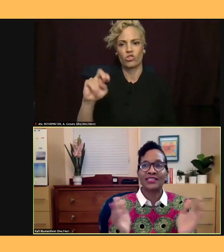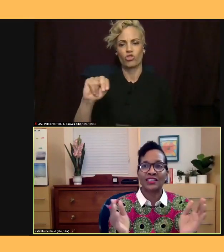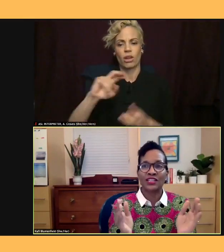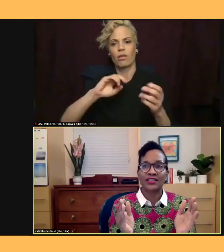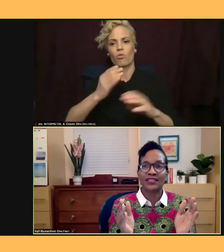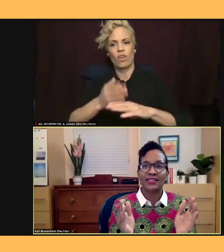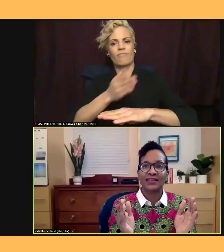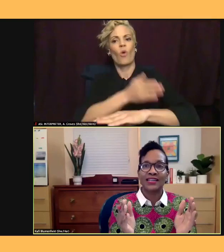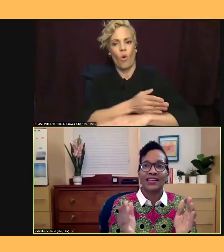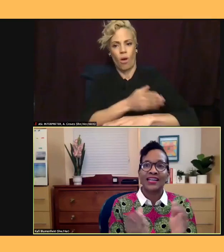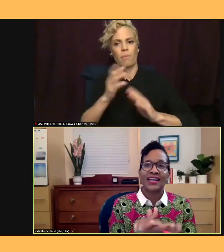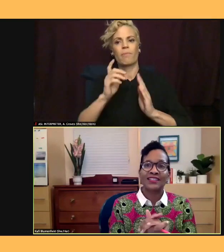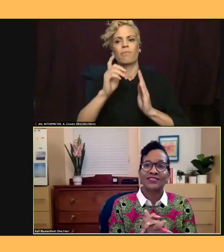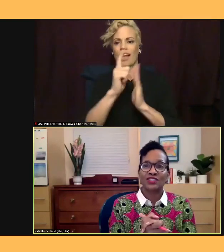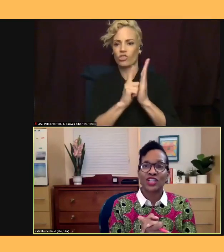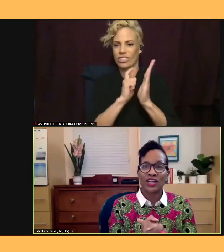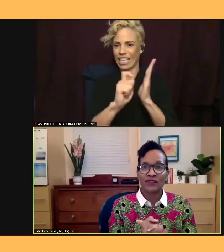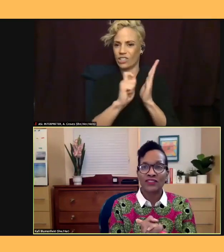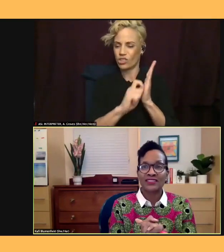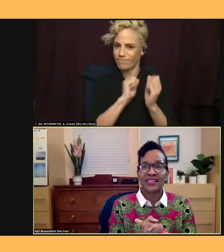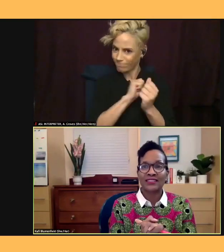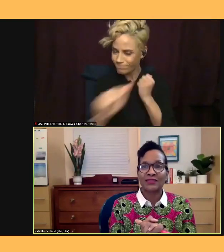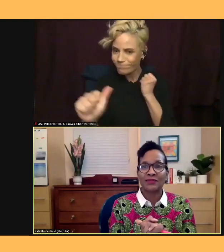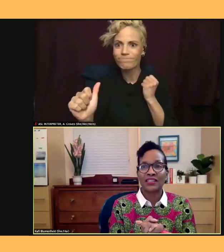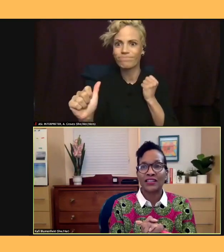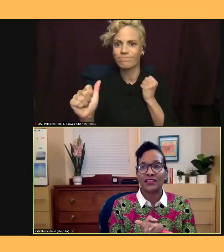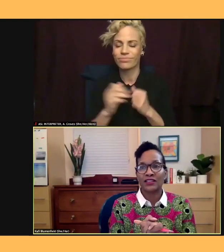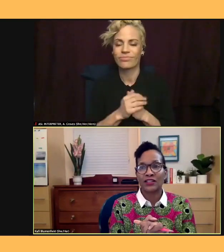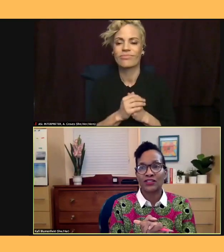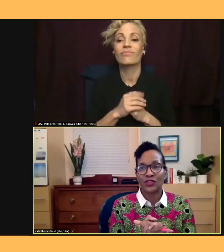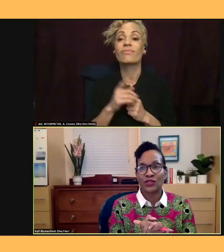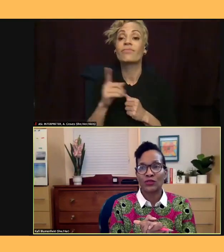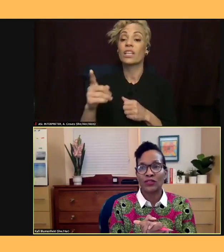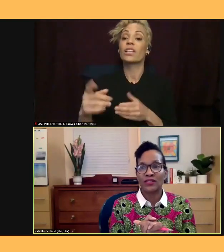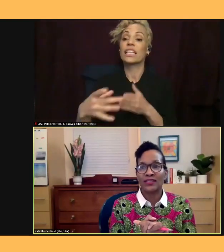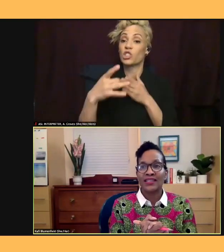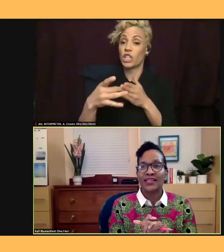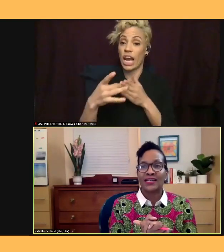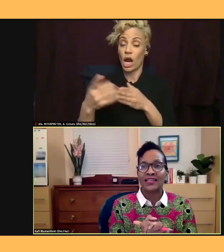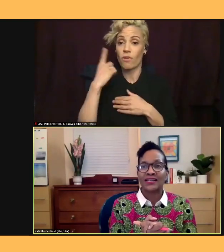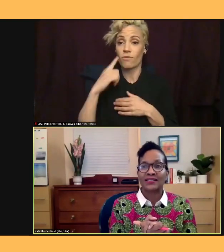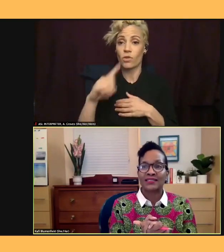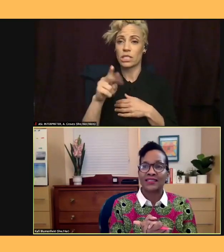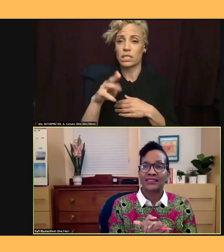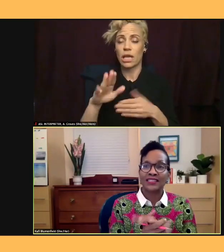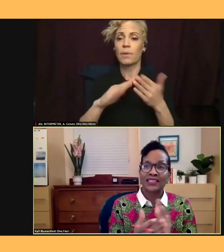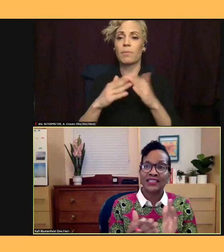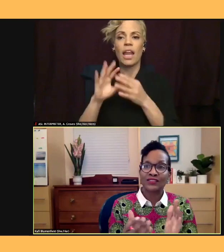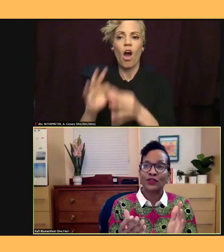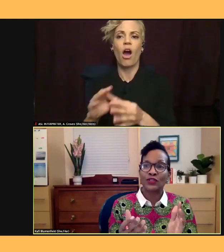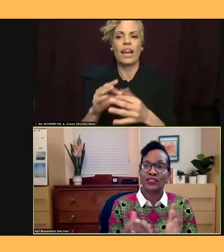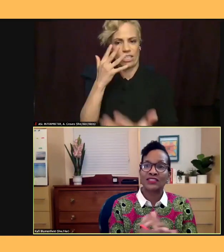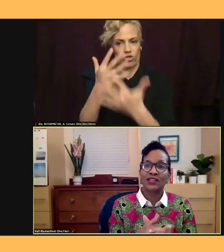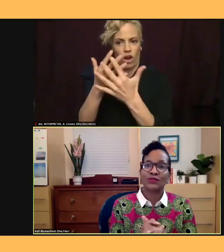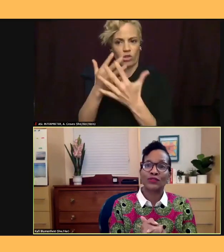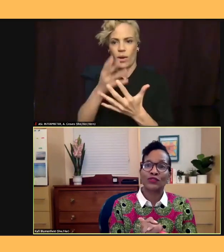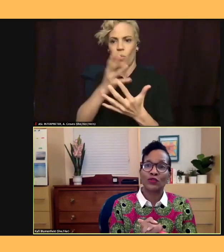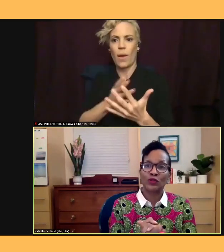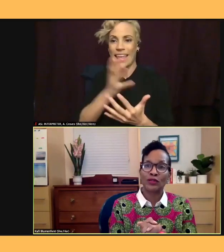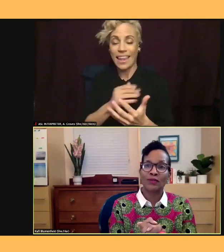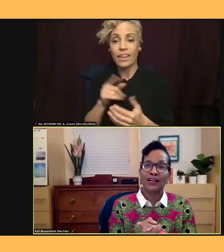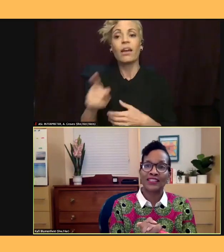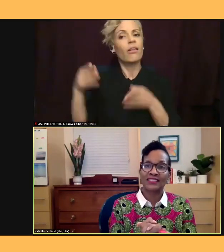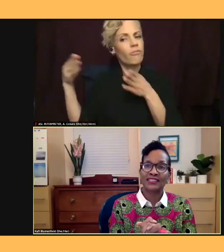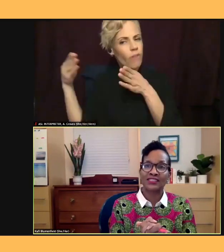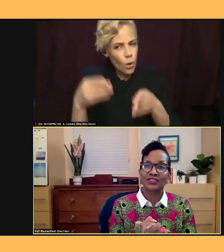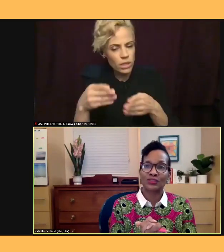As chair of the Select Committee on Incarcerated Women, Sidney is focused on reforming policies to